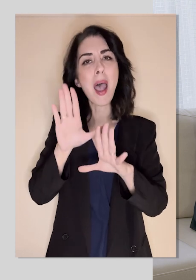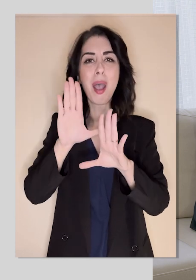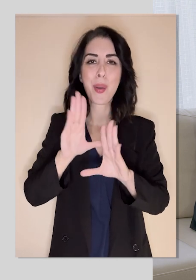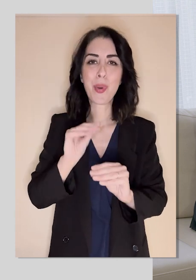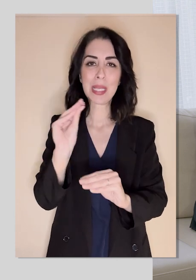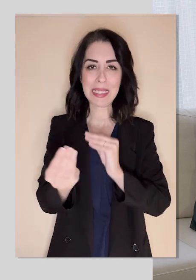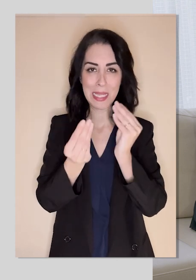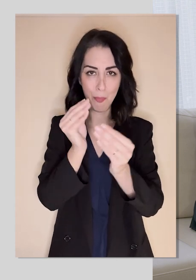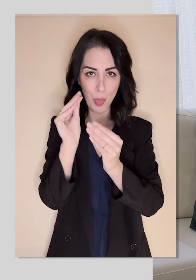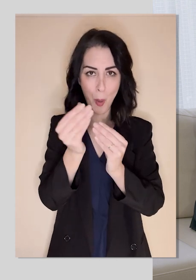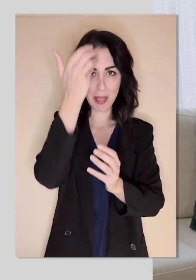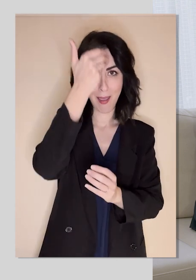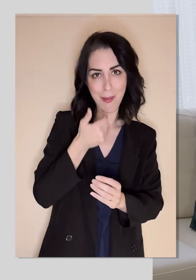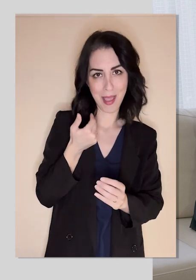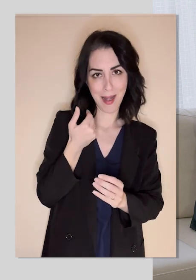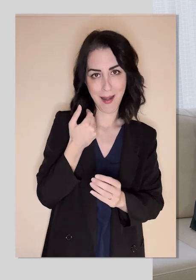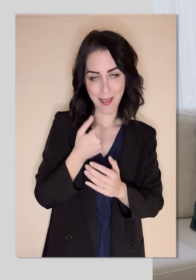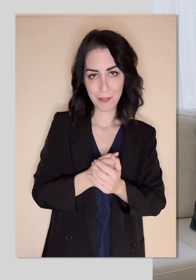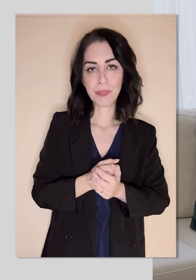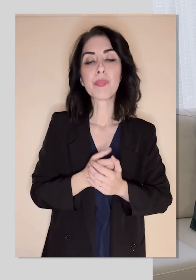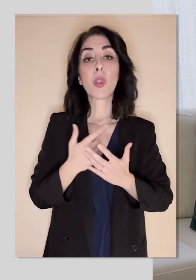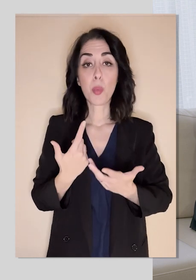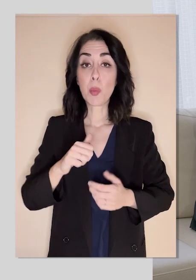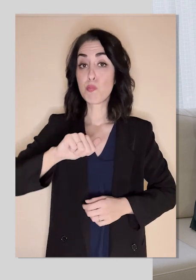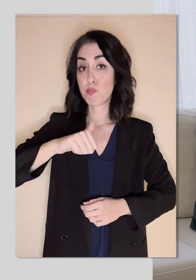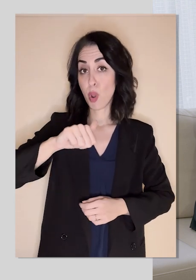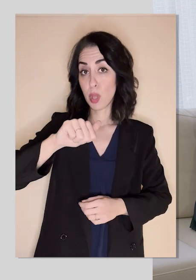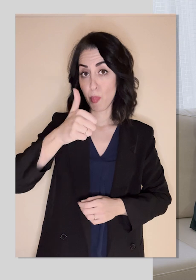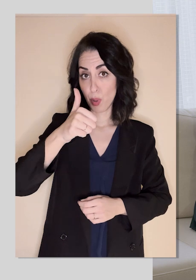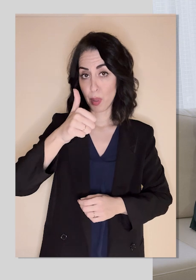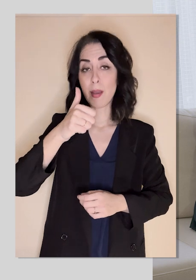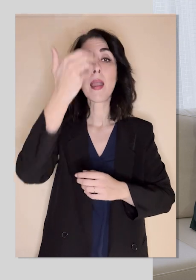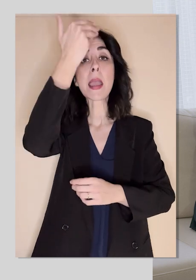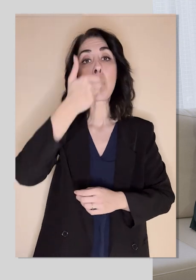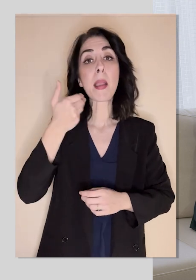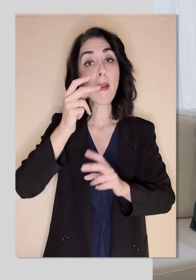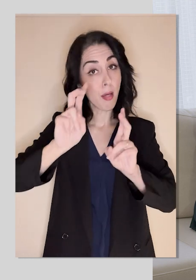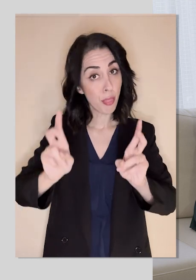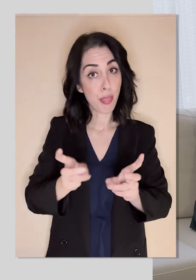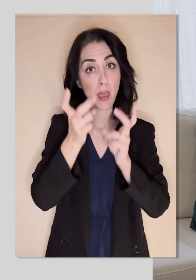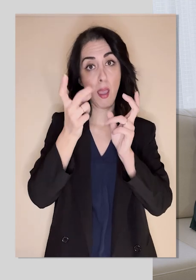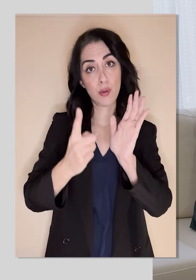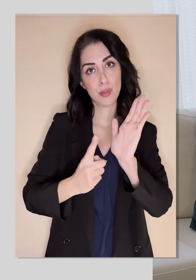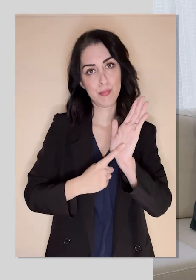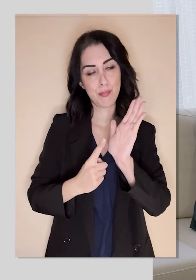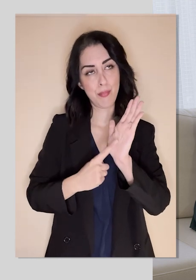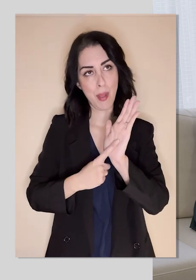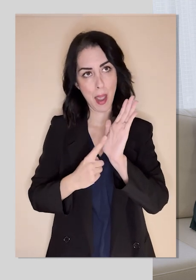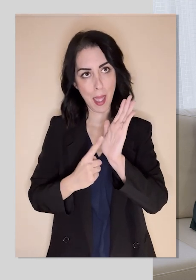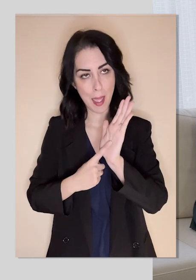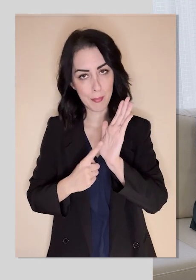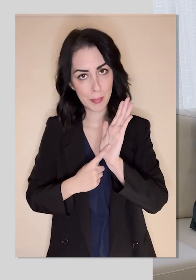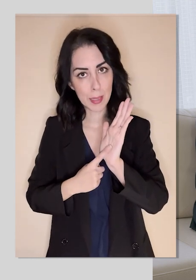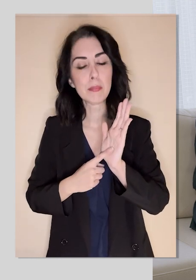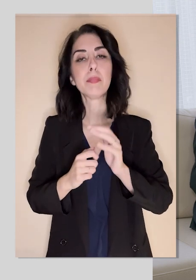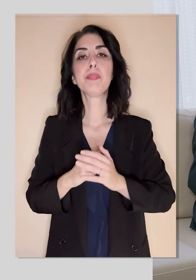you need a definite diagnosis of migraine? Yes. You need a diagnosis of migraine. Because if somebody has